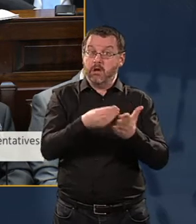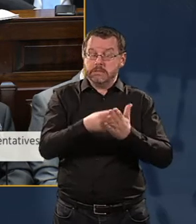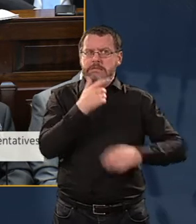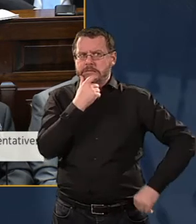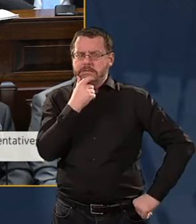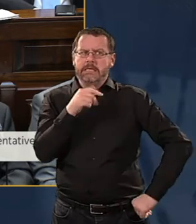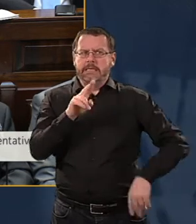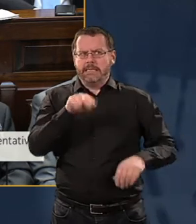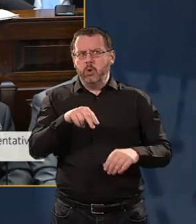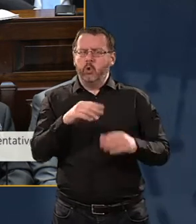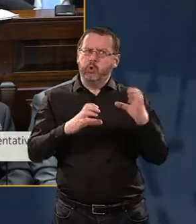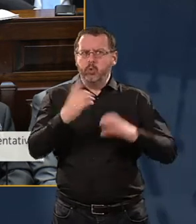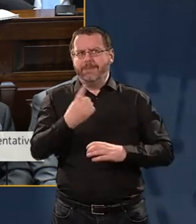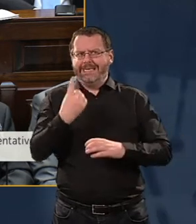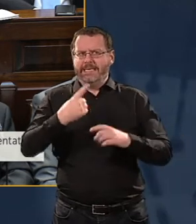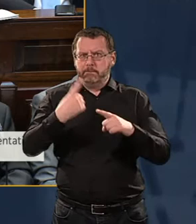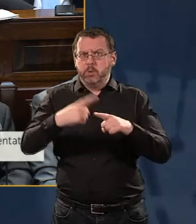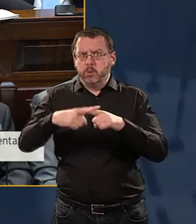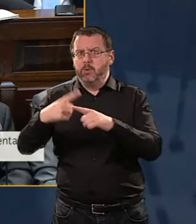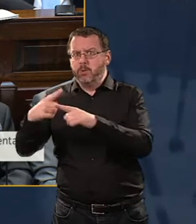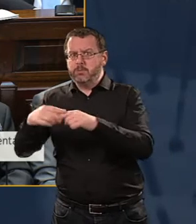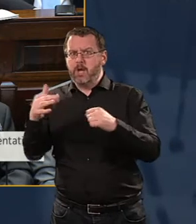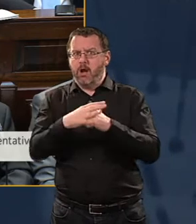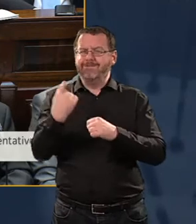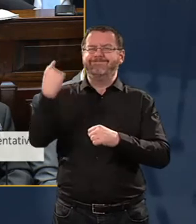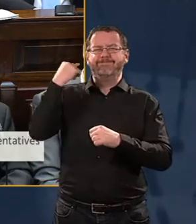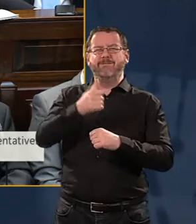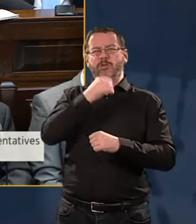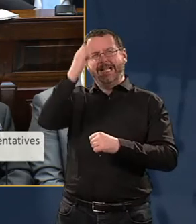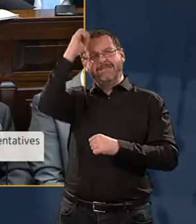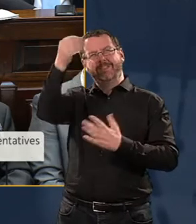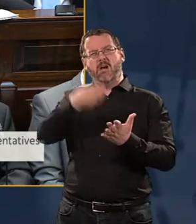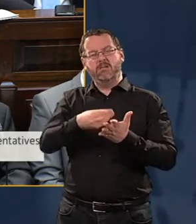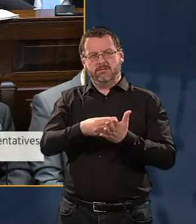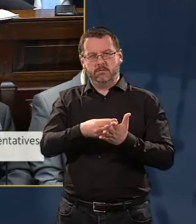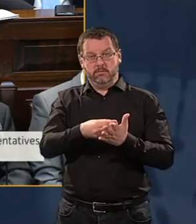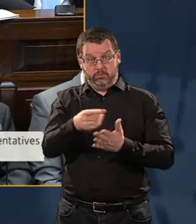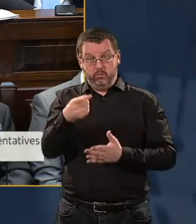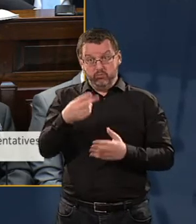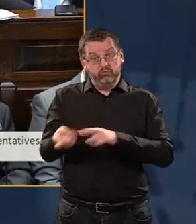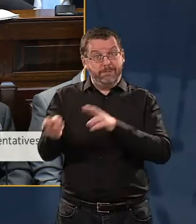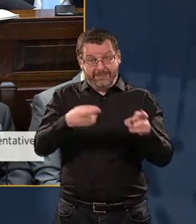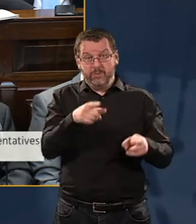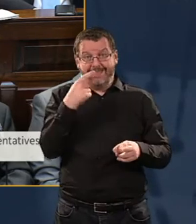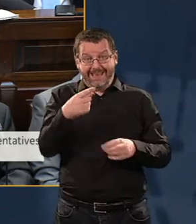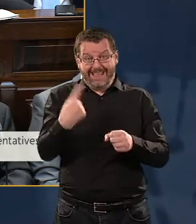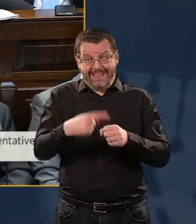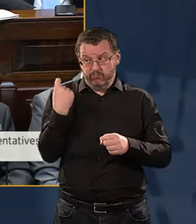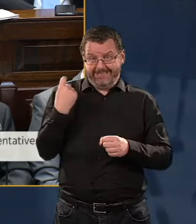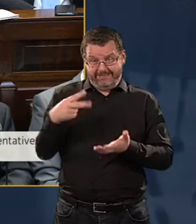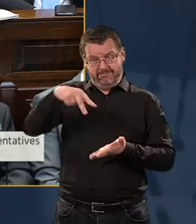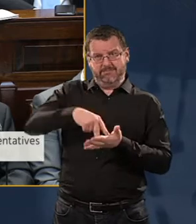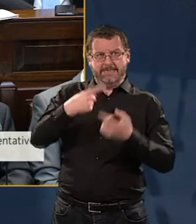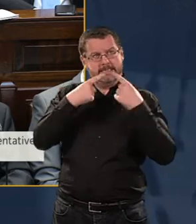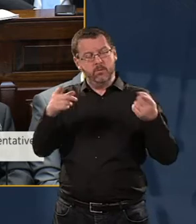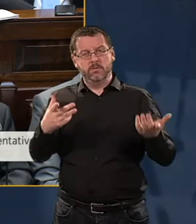originally estimated. And that's a view that you reiterated again in recent weeks. So we are